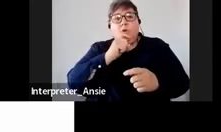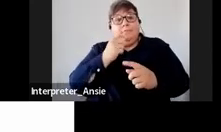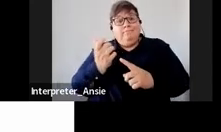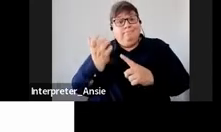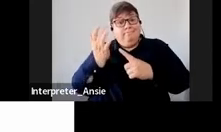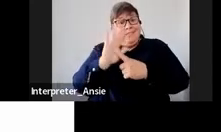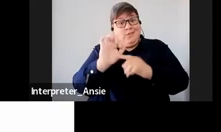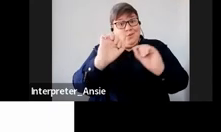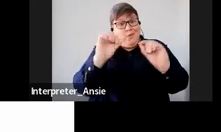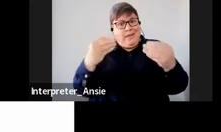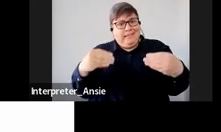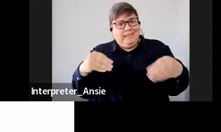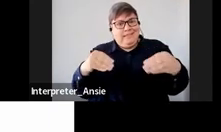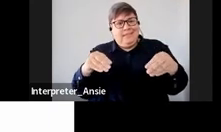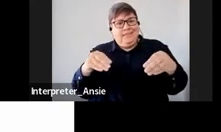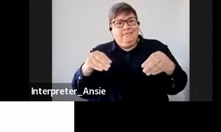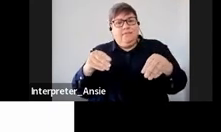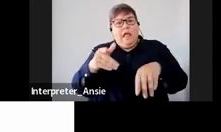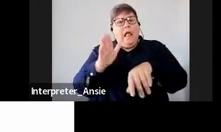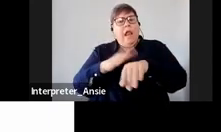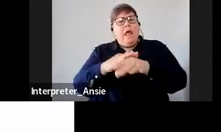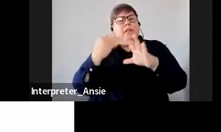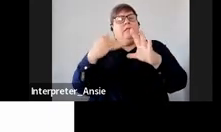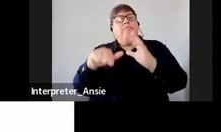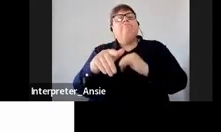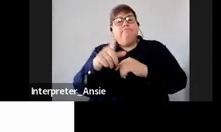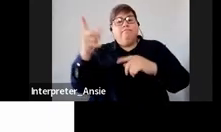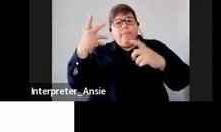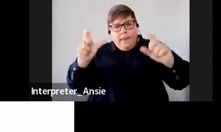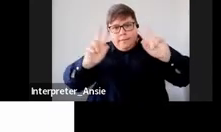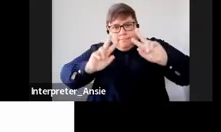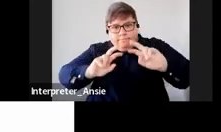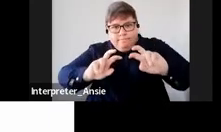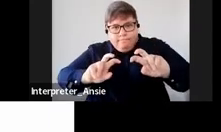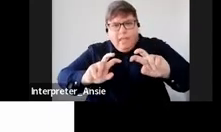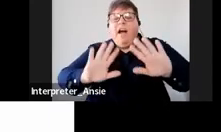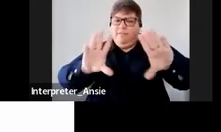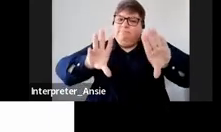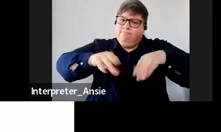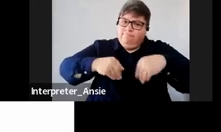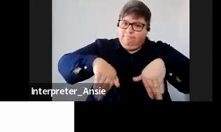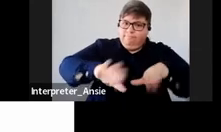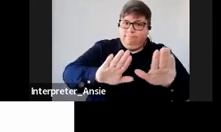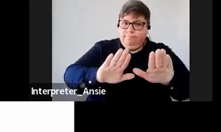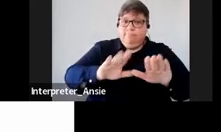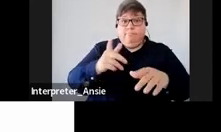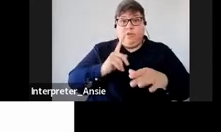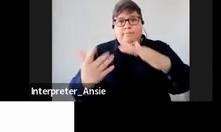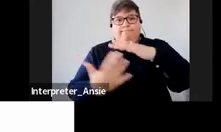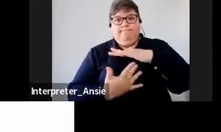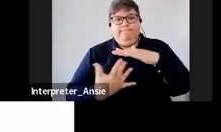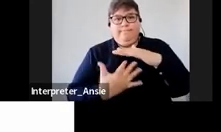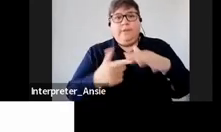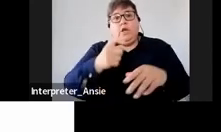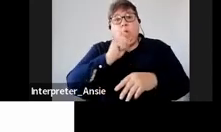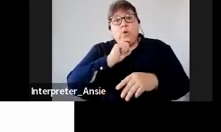what caused that late submission and the committee might look into it and say you know what let's wait so for that we encourage you to make use of the normal